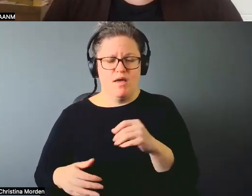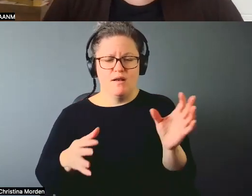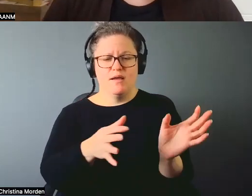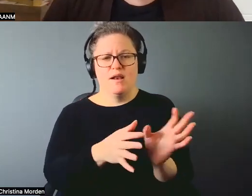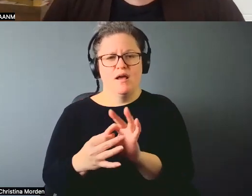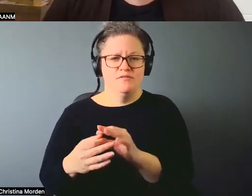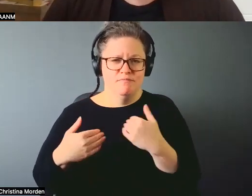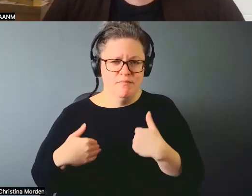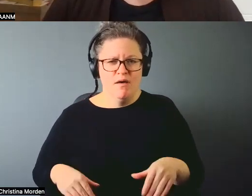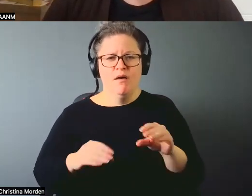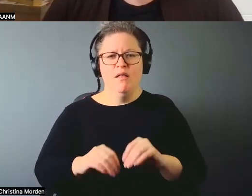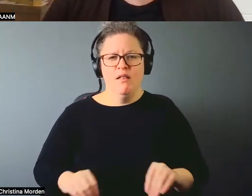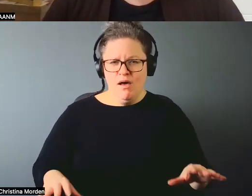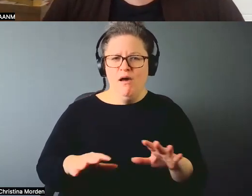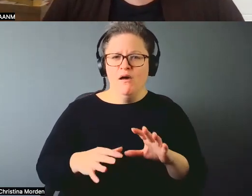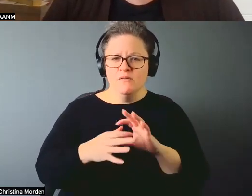land and body.